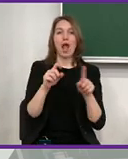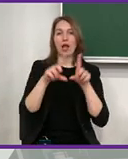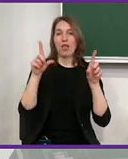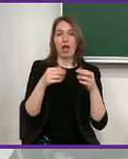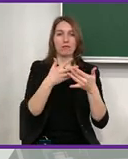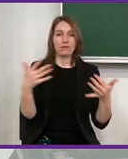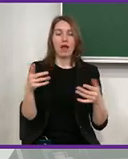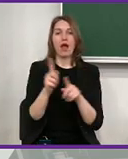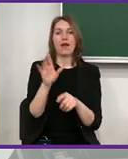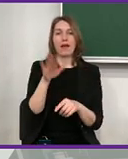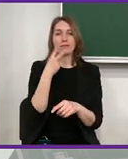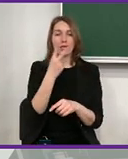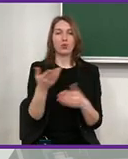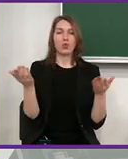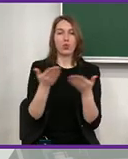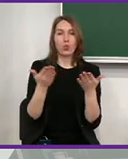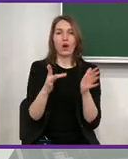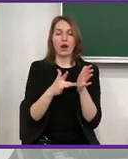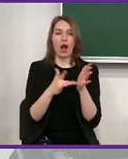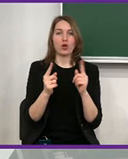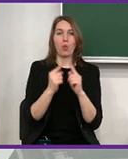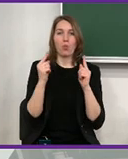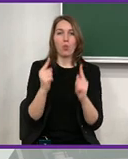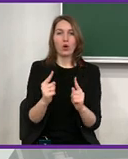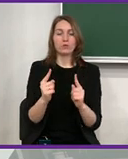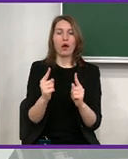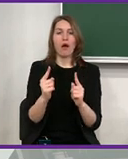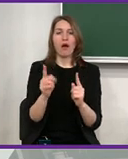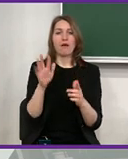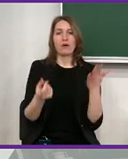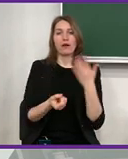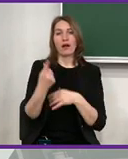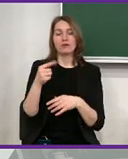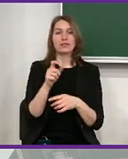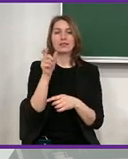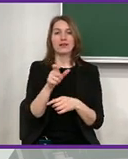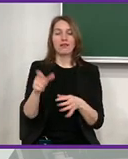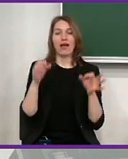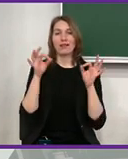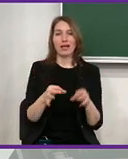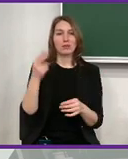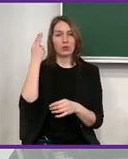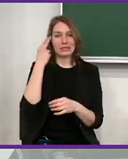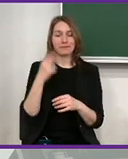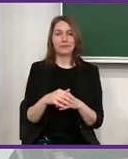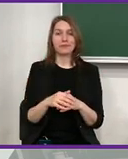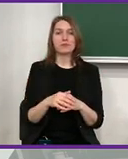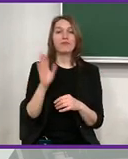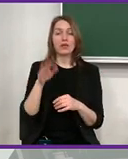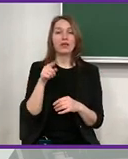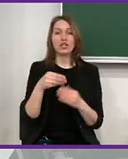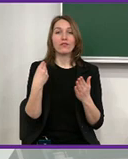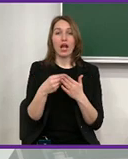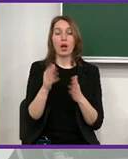and management. These larger areas contain smaller sub-areas, and then we can look at which stage human